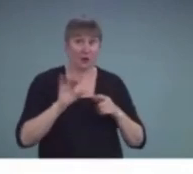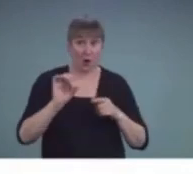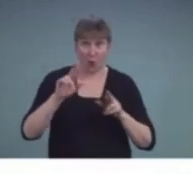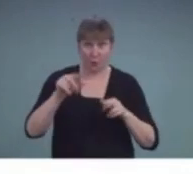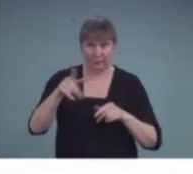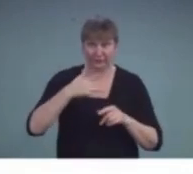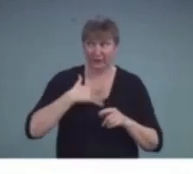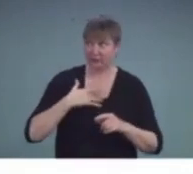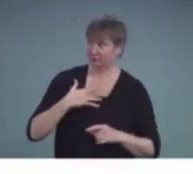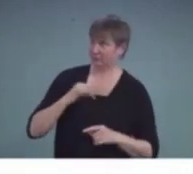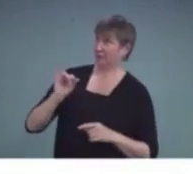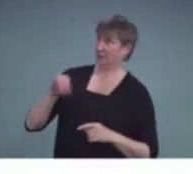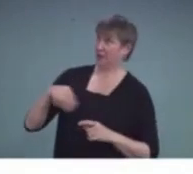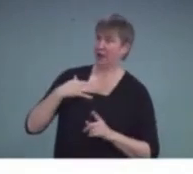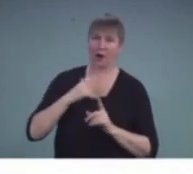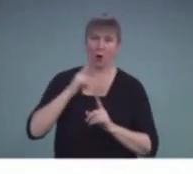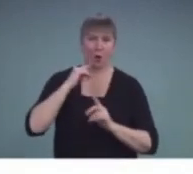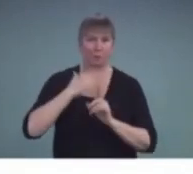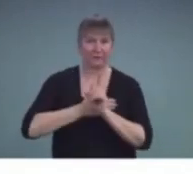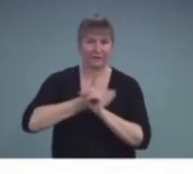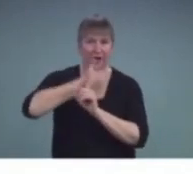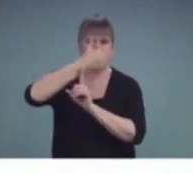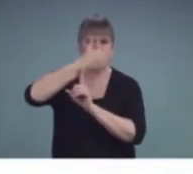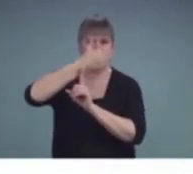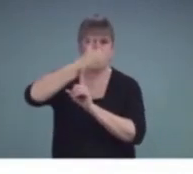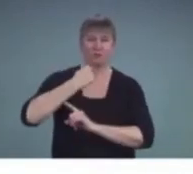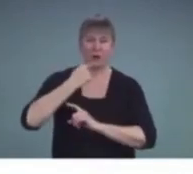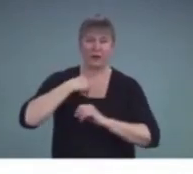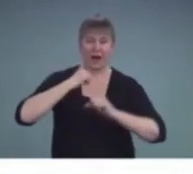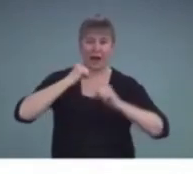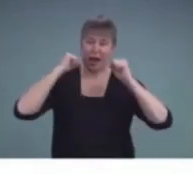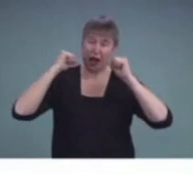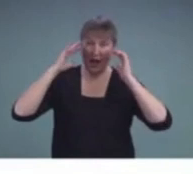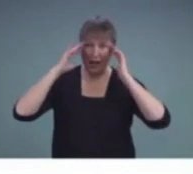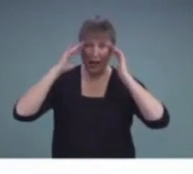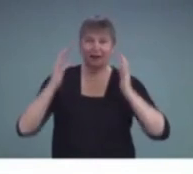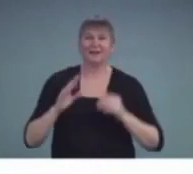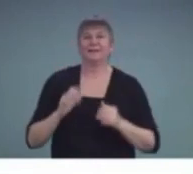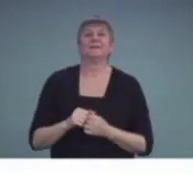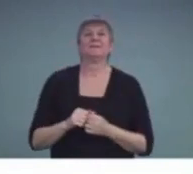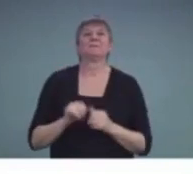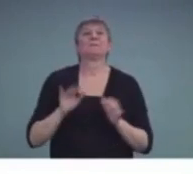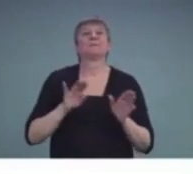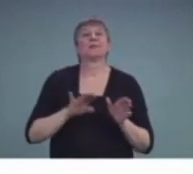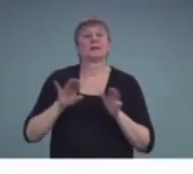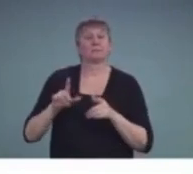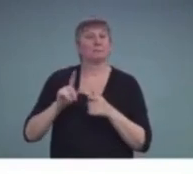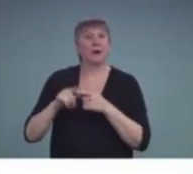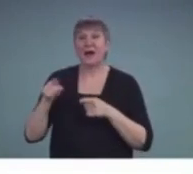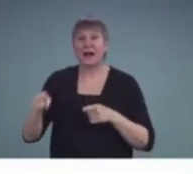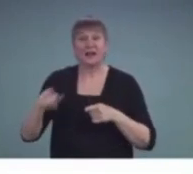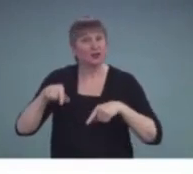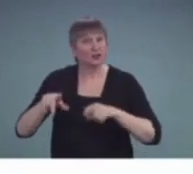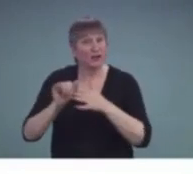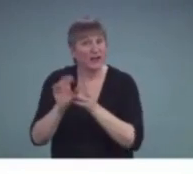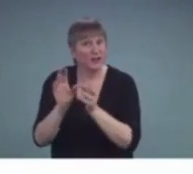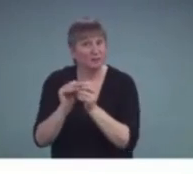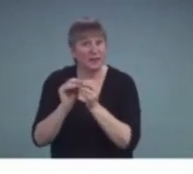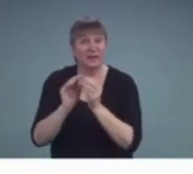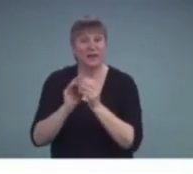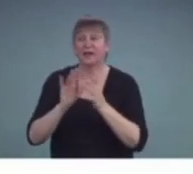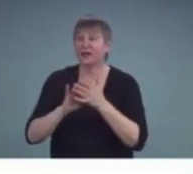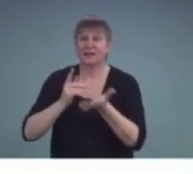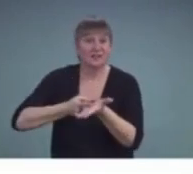minds. So, again, at the IEP, there was no recognition of his hearing loss and there was, or the